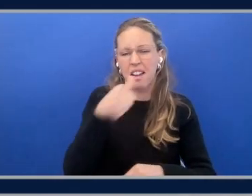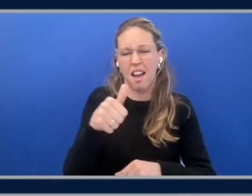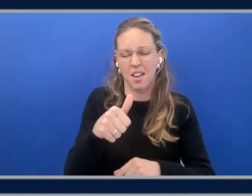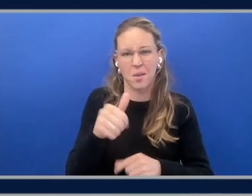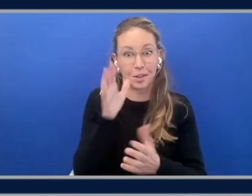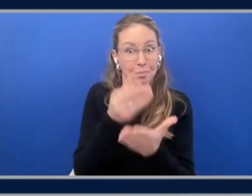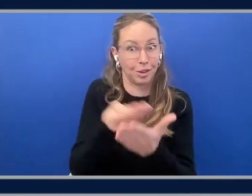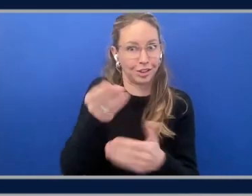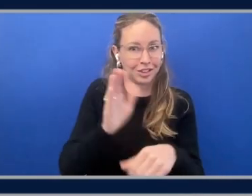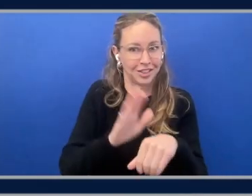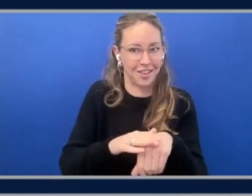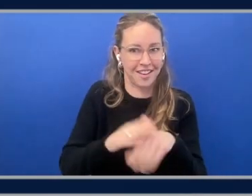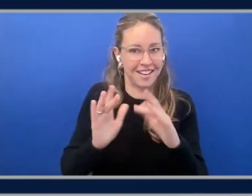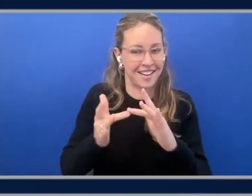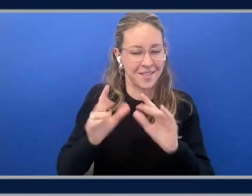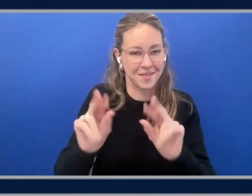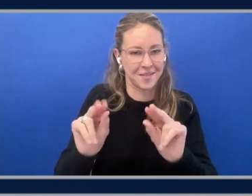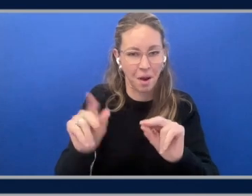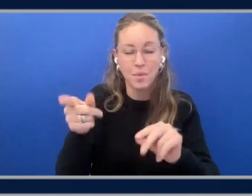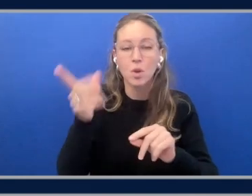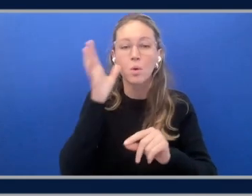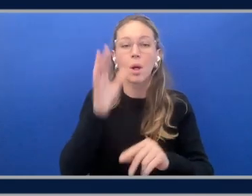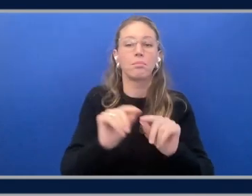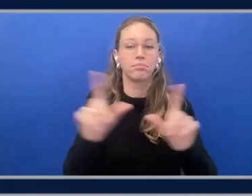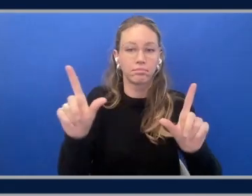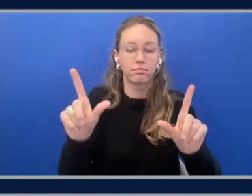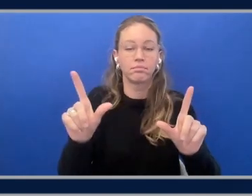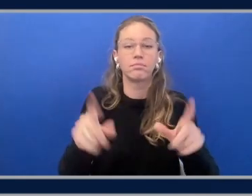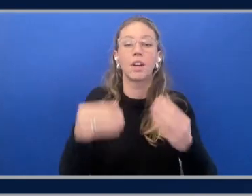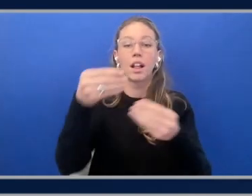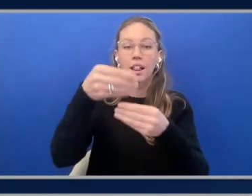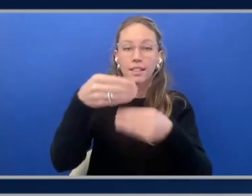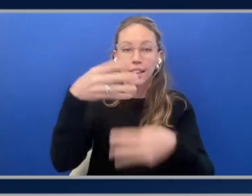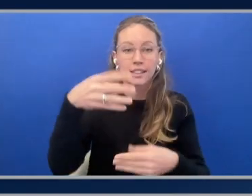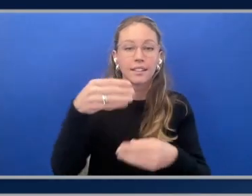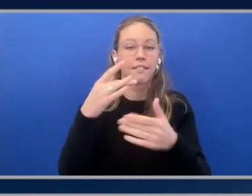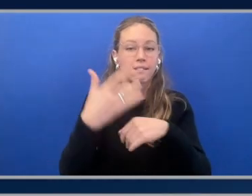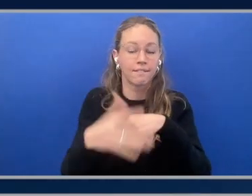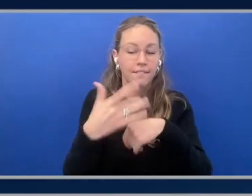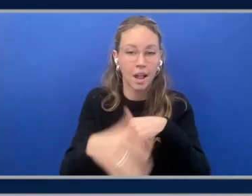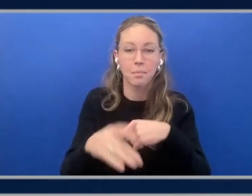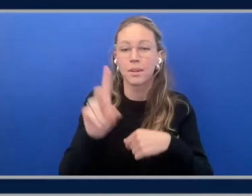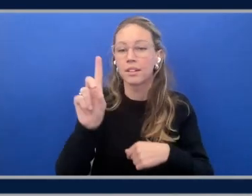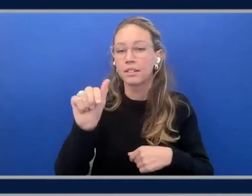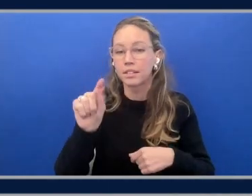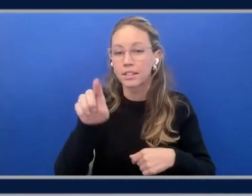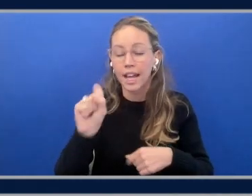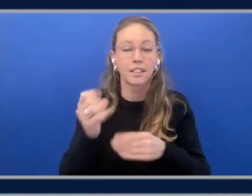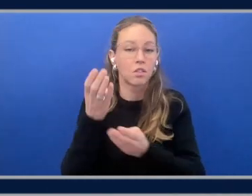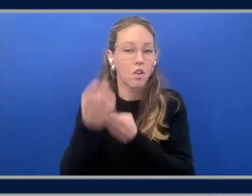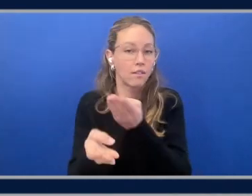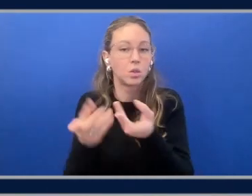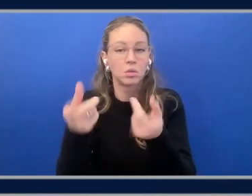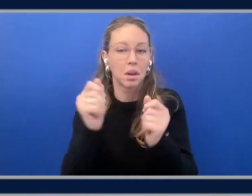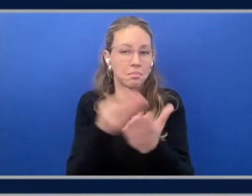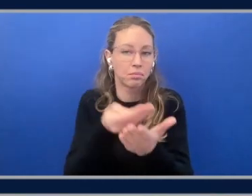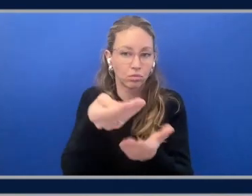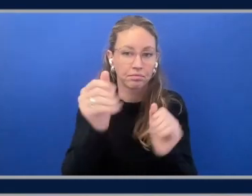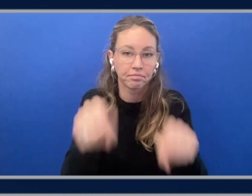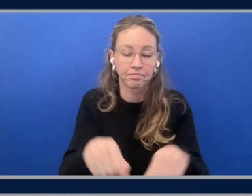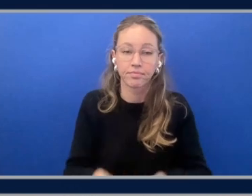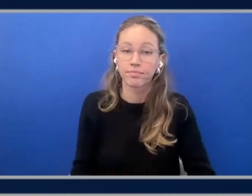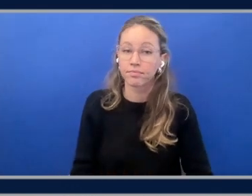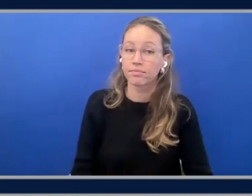one here on the air. But you would be actually shown a list of available capacity blocks and offers that would allow you to purchase them. So you could